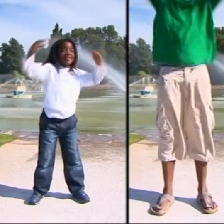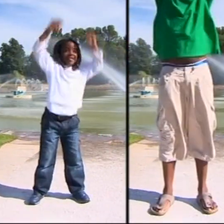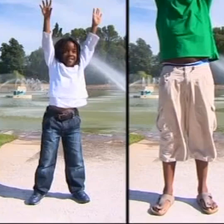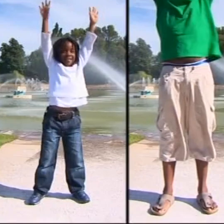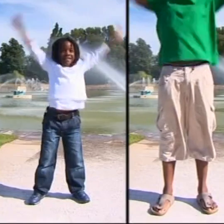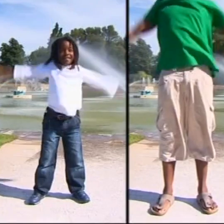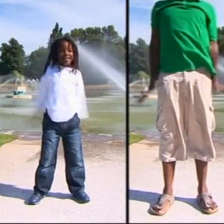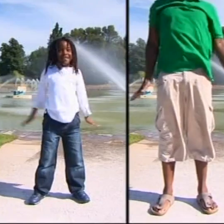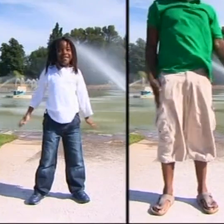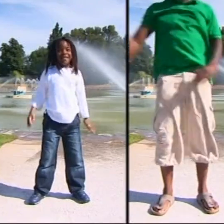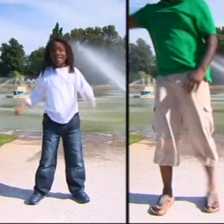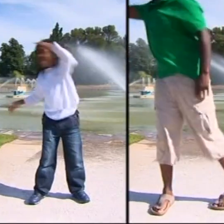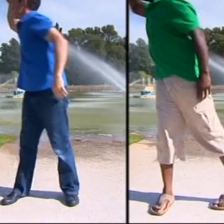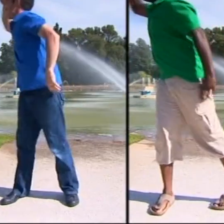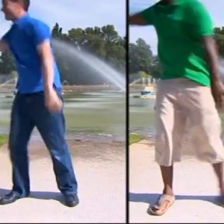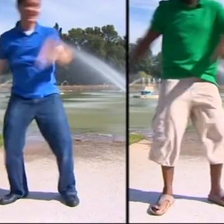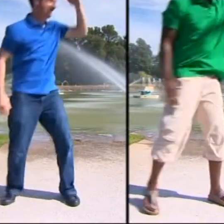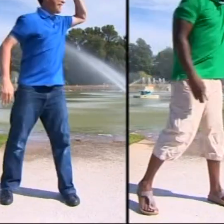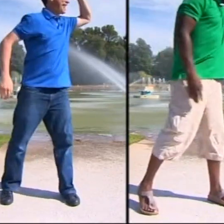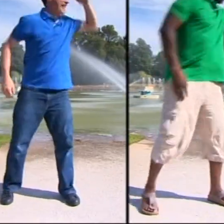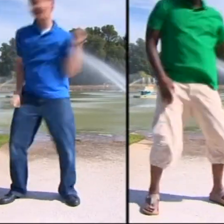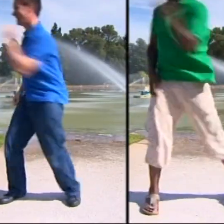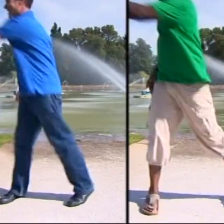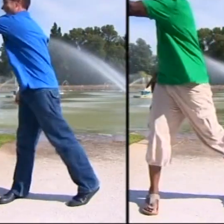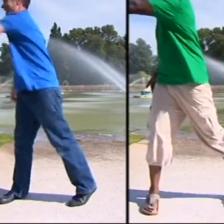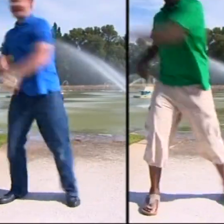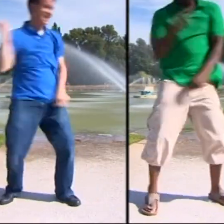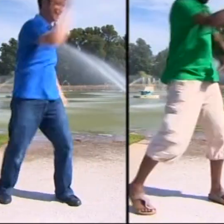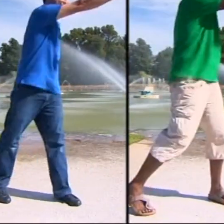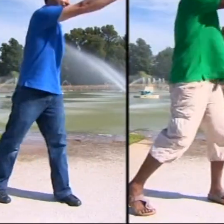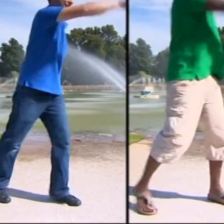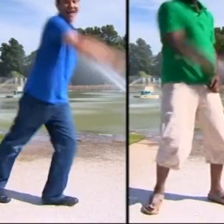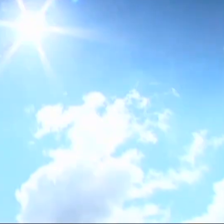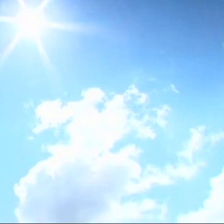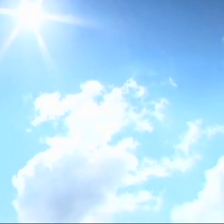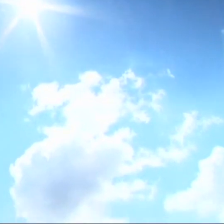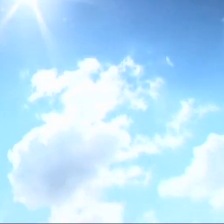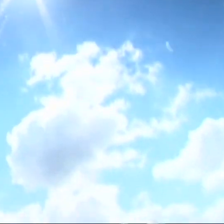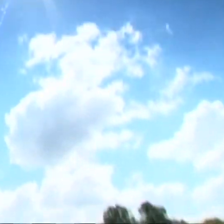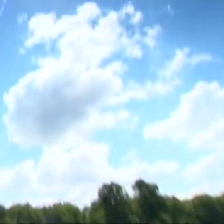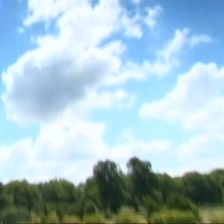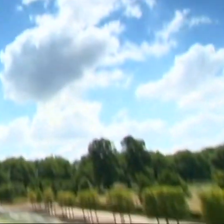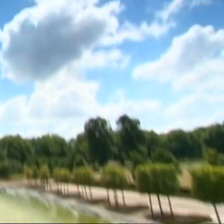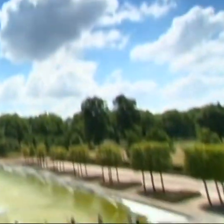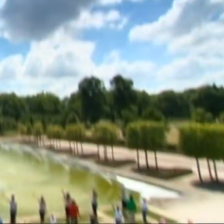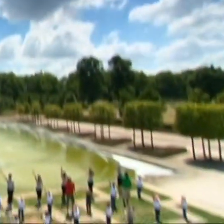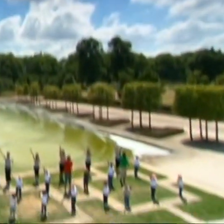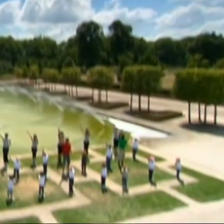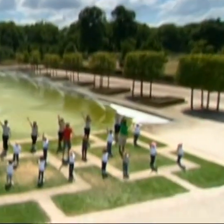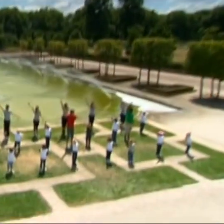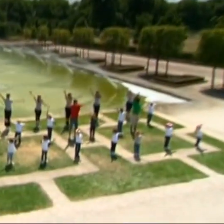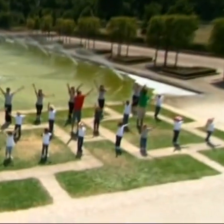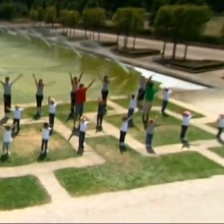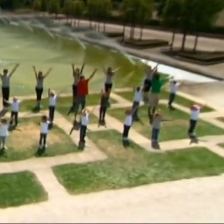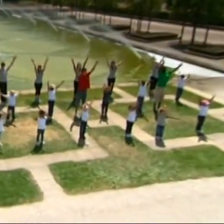skies are blue But when they're grey it's not bad news Summer, summer sun